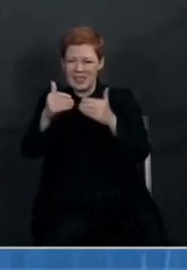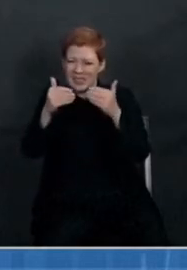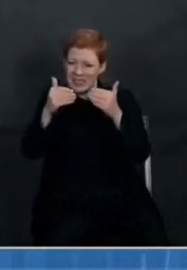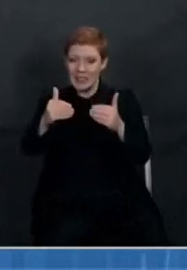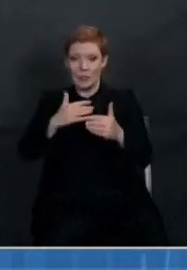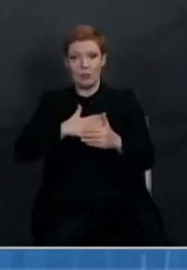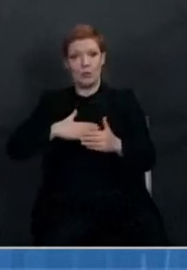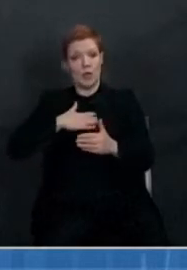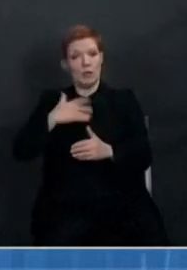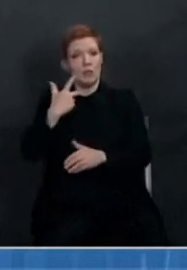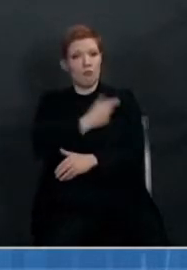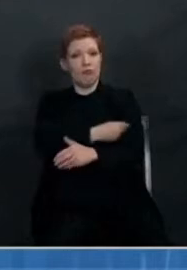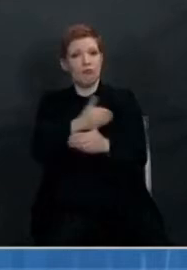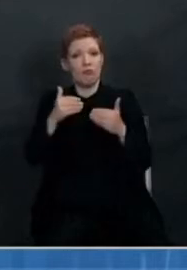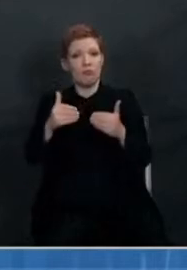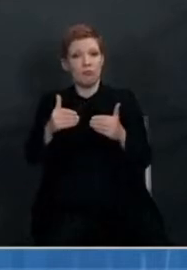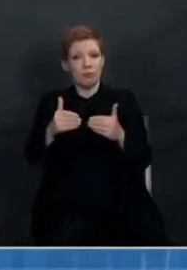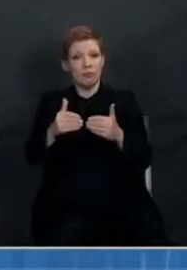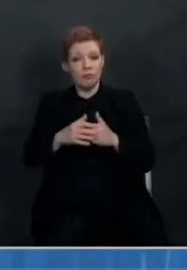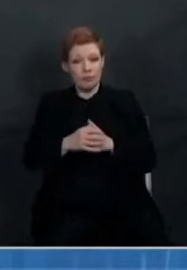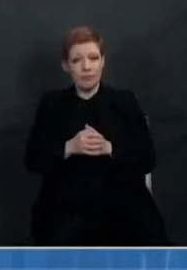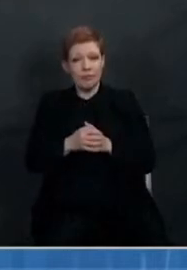and hand it over to Dr. Nunez-Smith.